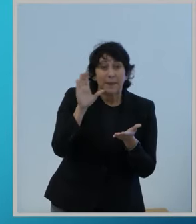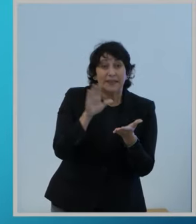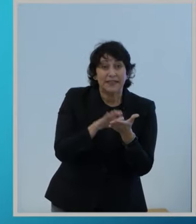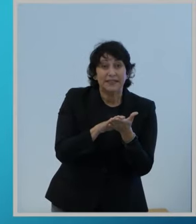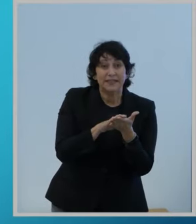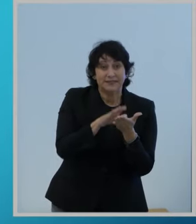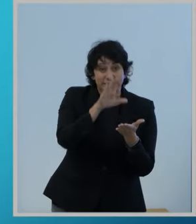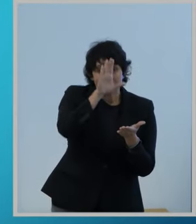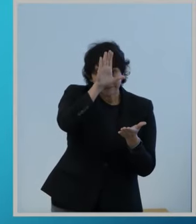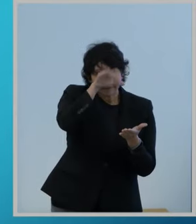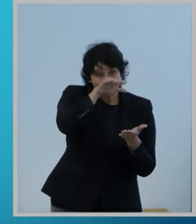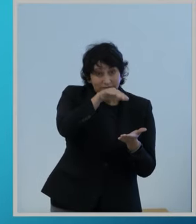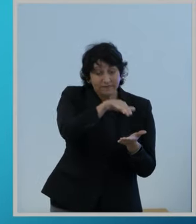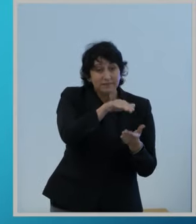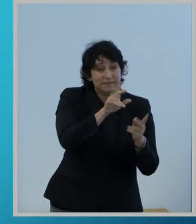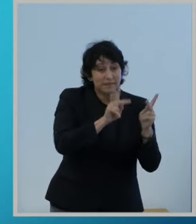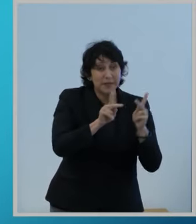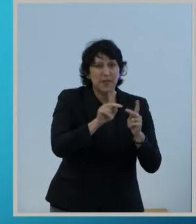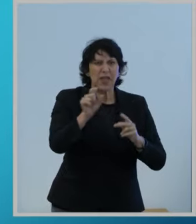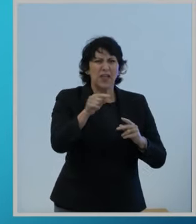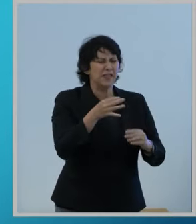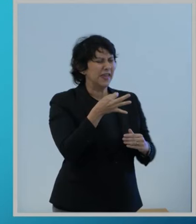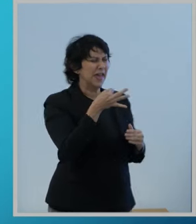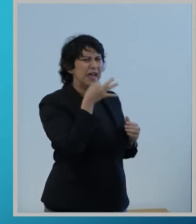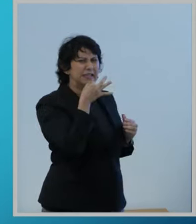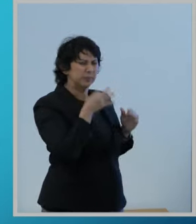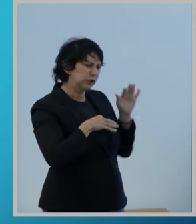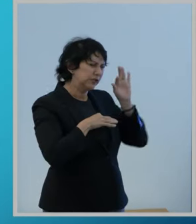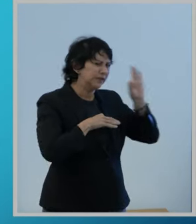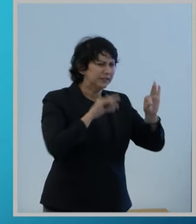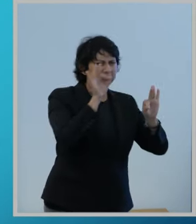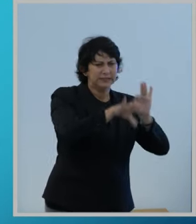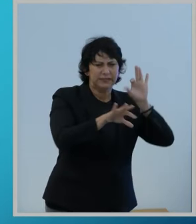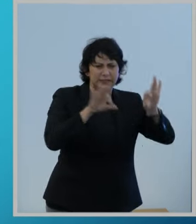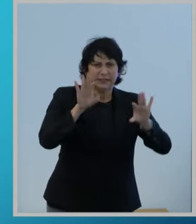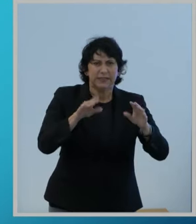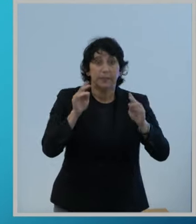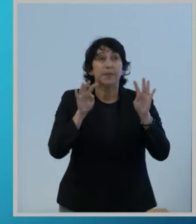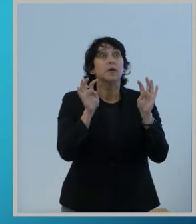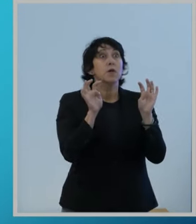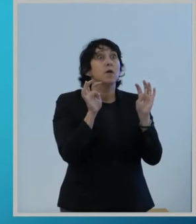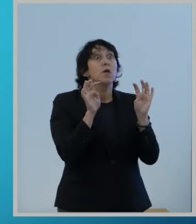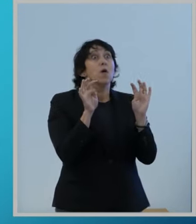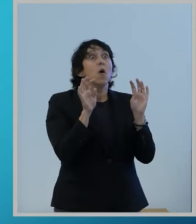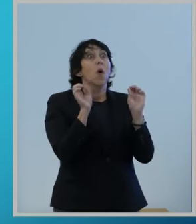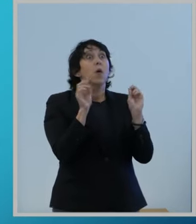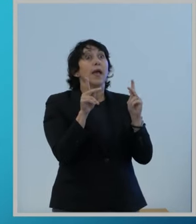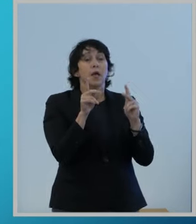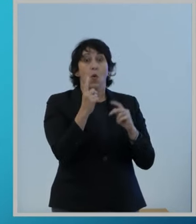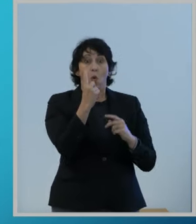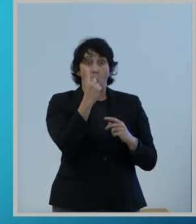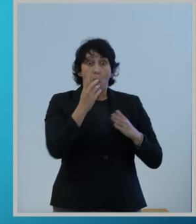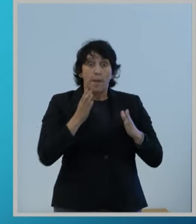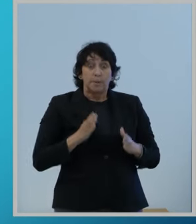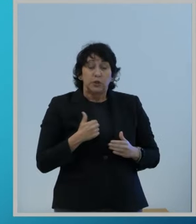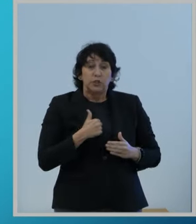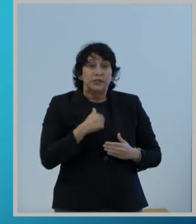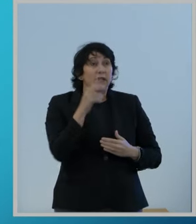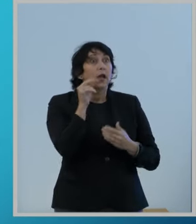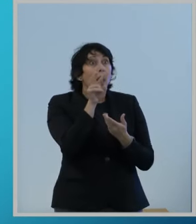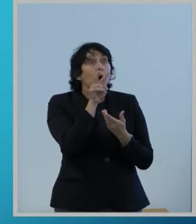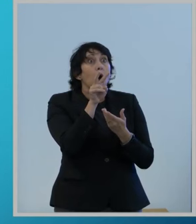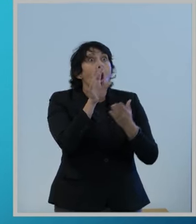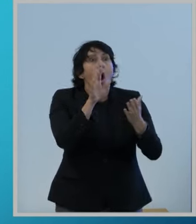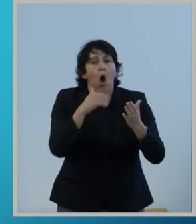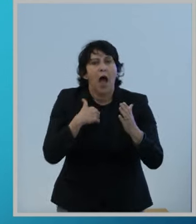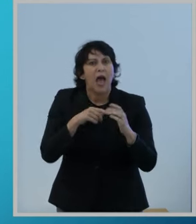that the so-called experts on this issue were feeding them. One person was sentenced to prison for threatening to